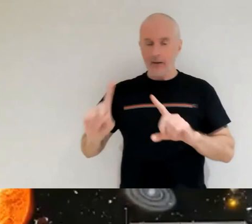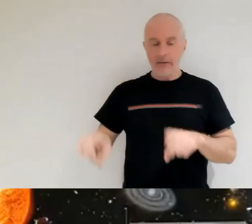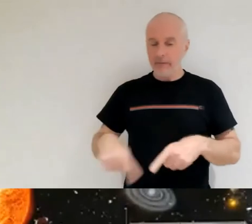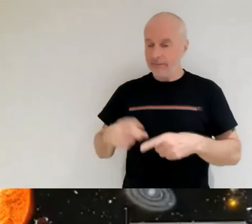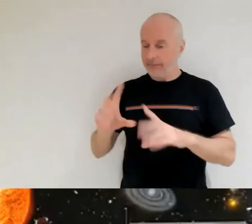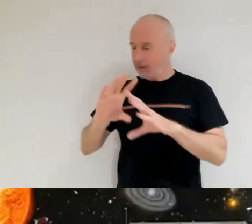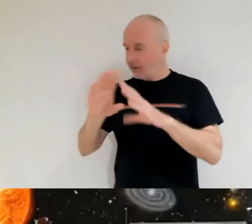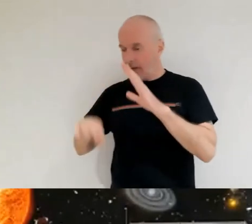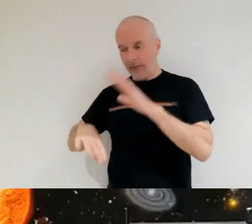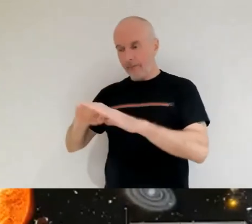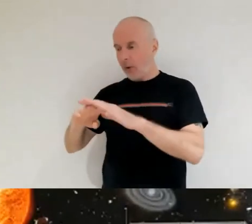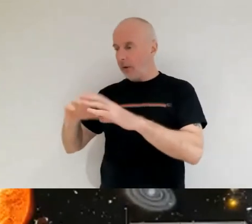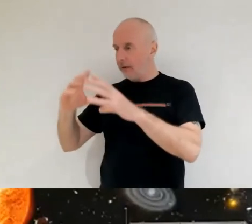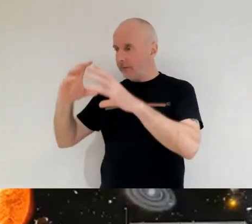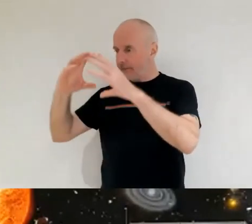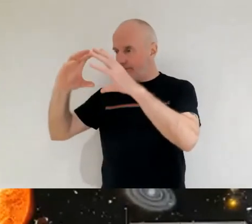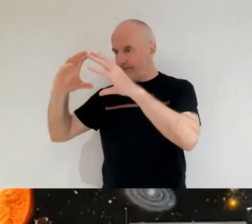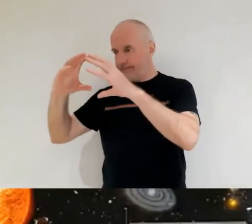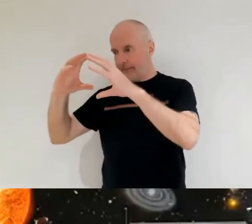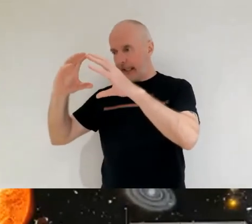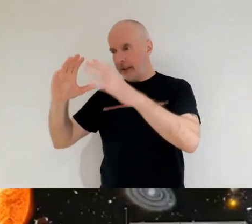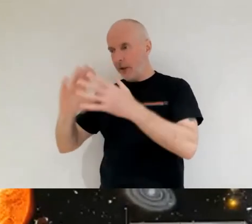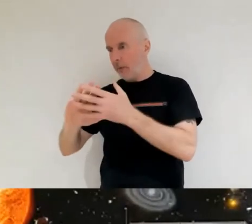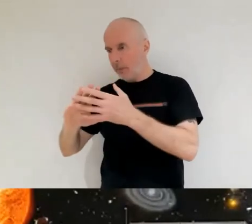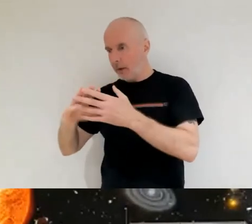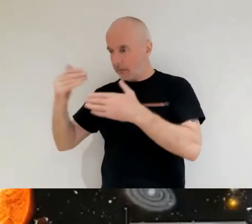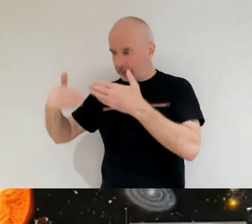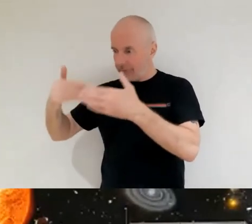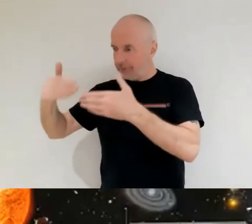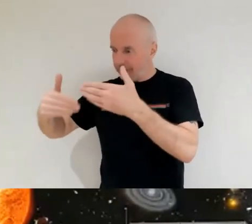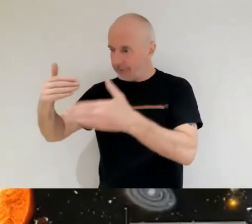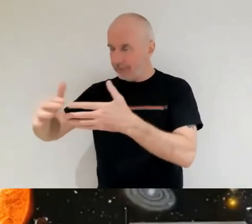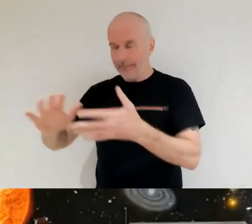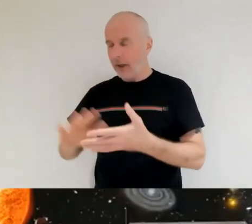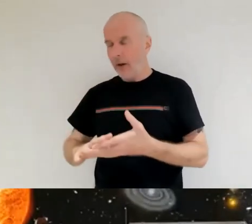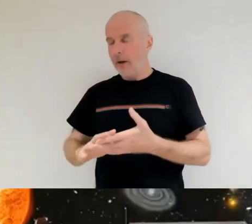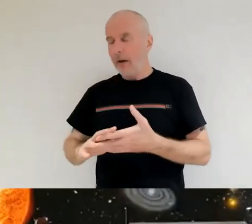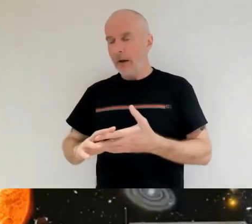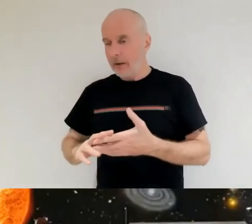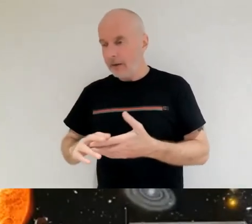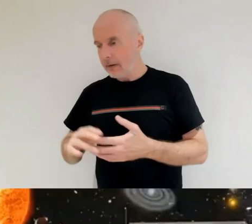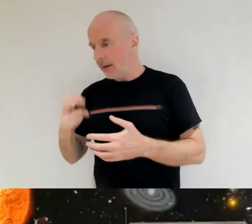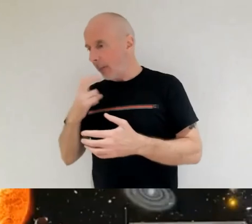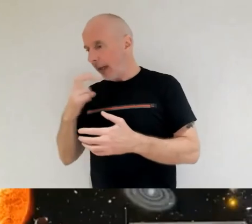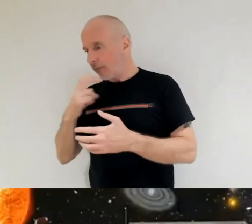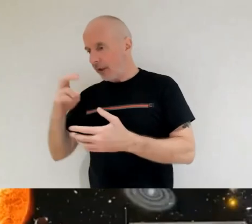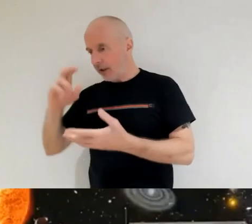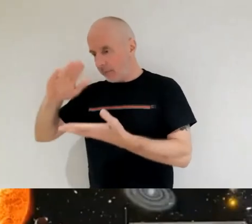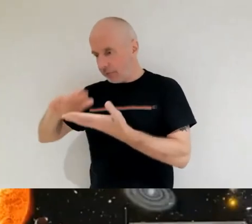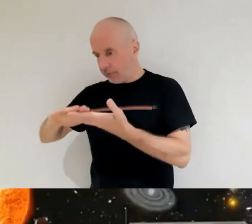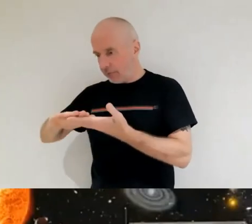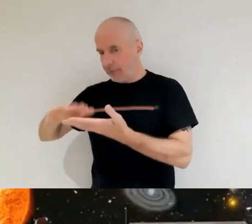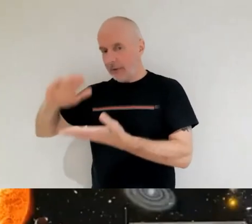constantly we need to be topping up those batteries and keeping them going so yeah very a very good uh very good question